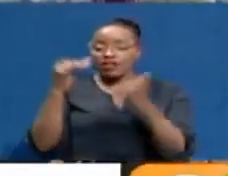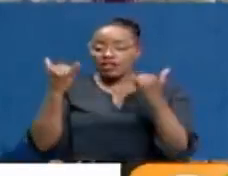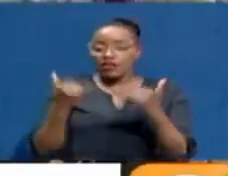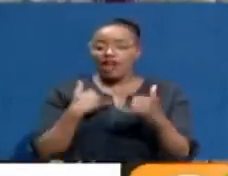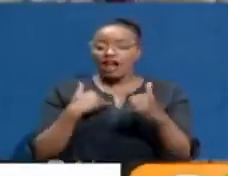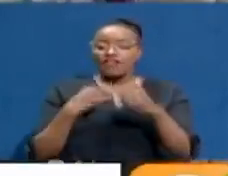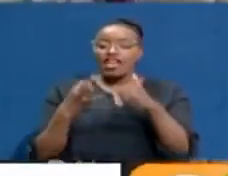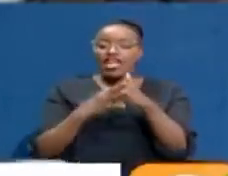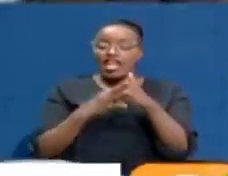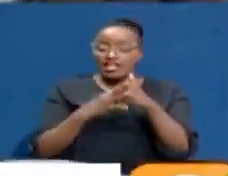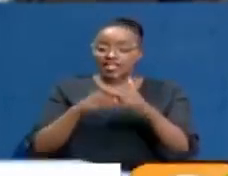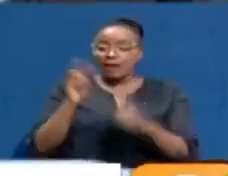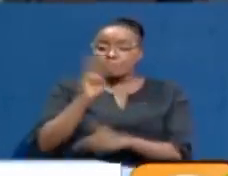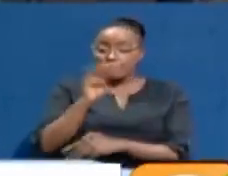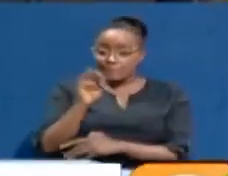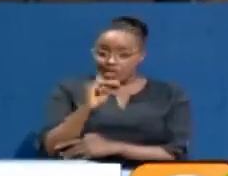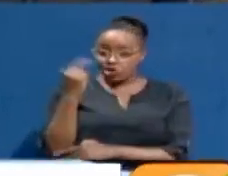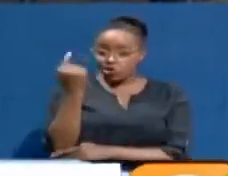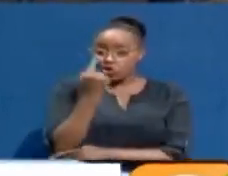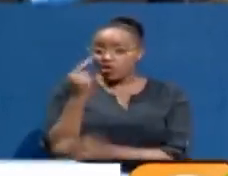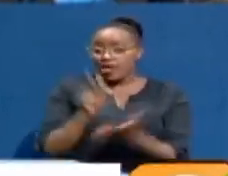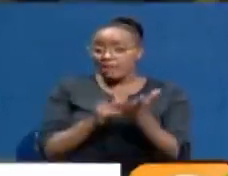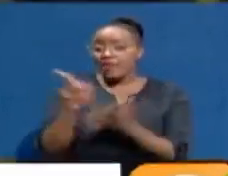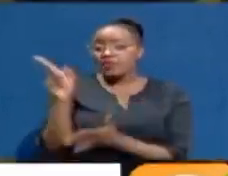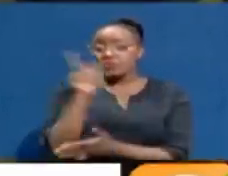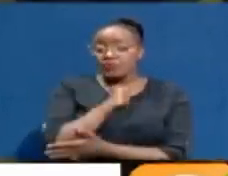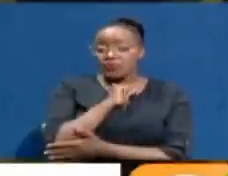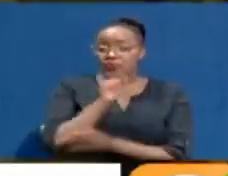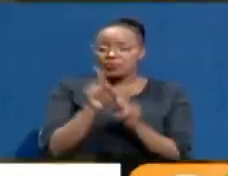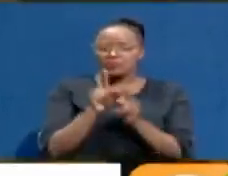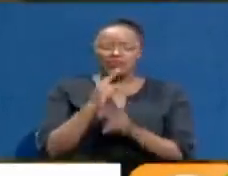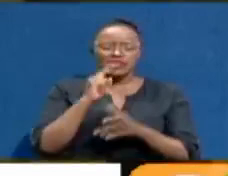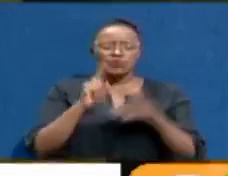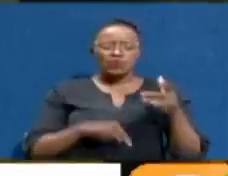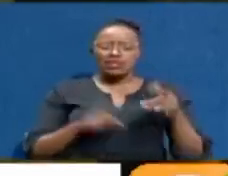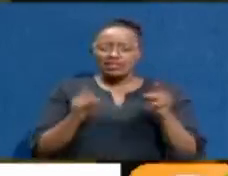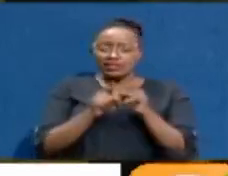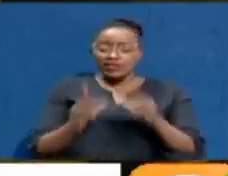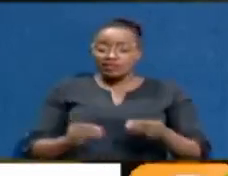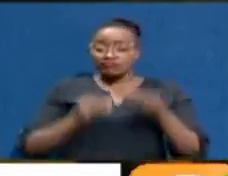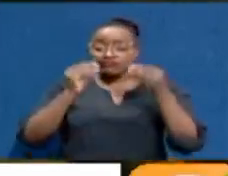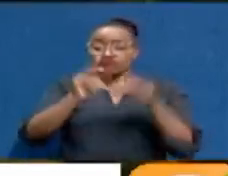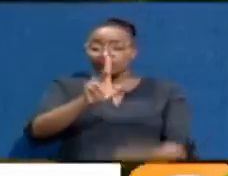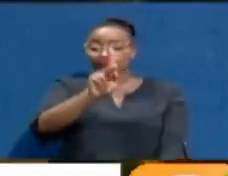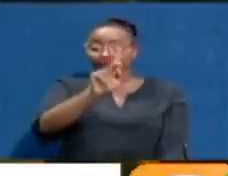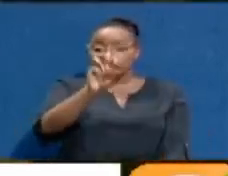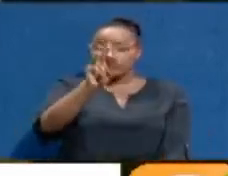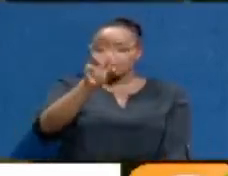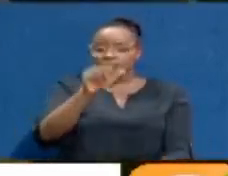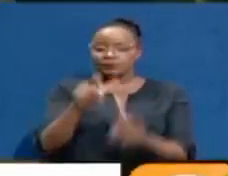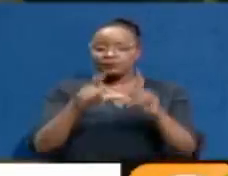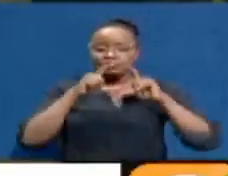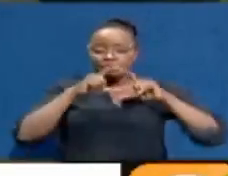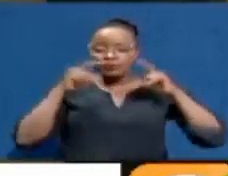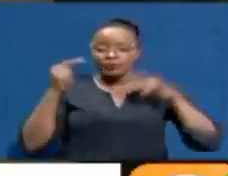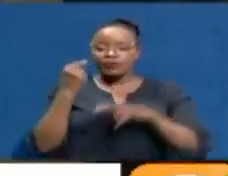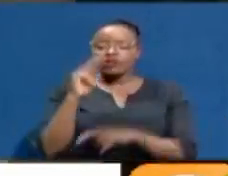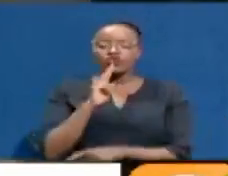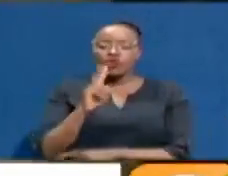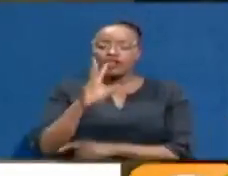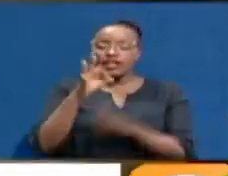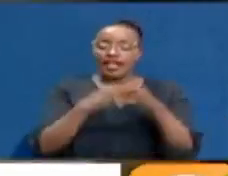8 million shillings. The managing director, Rajan Danani, lamented that despite supplying Kemsah with masks at only 2